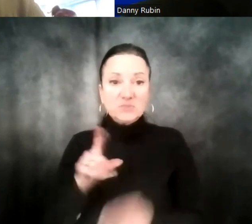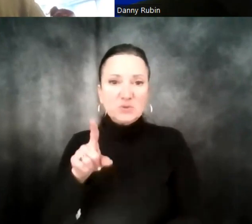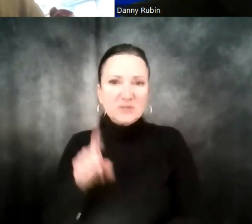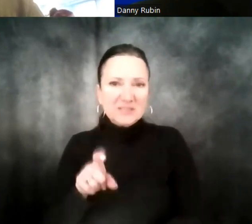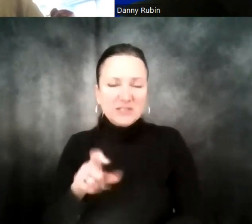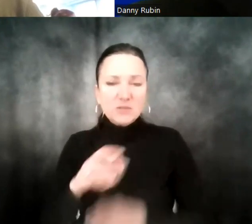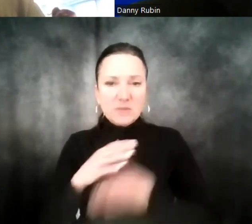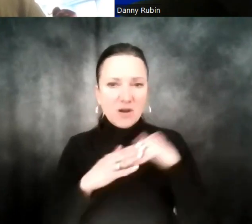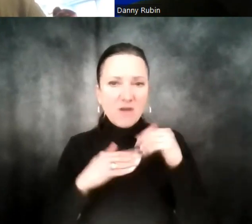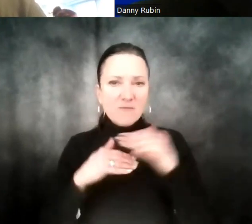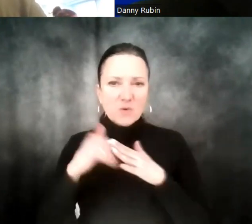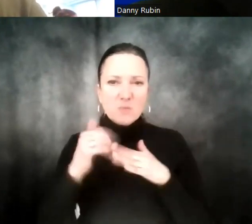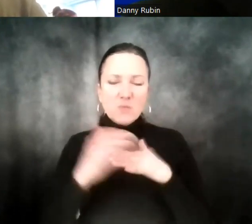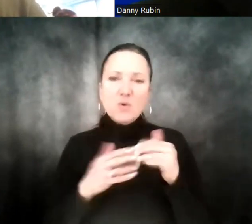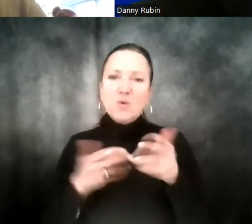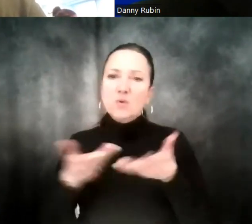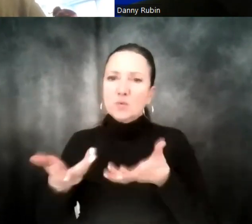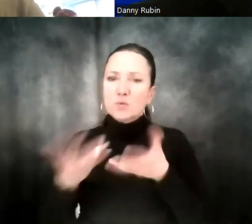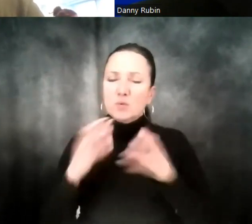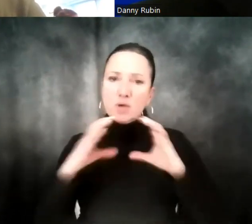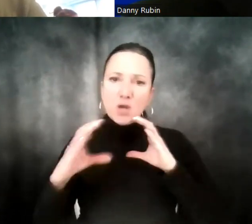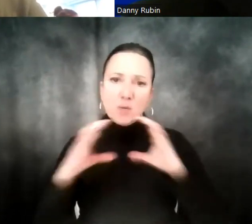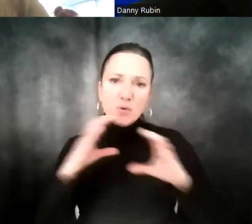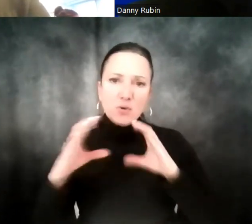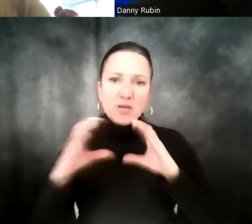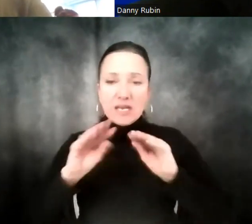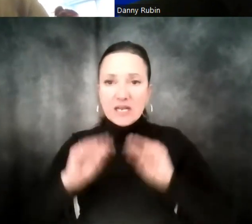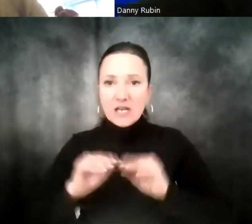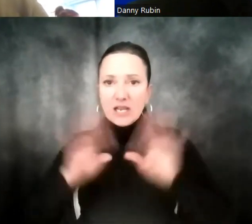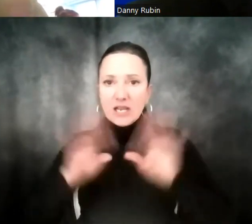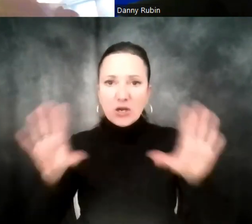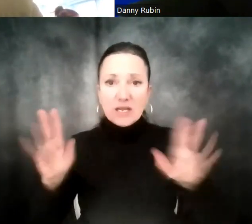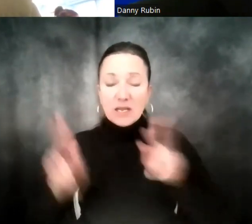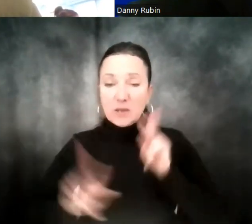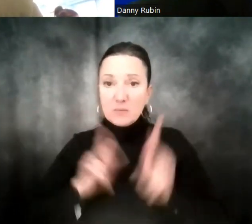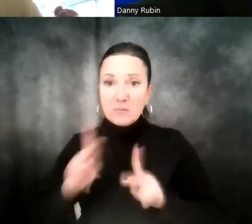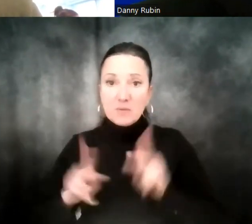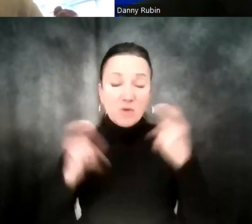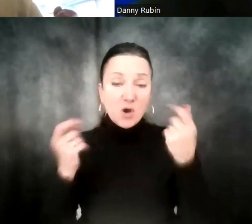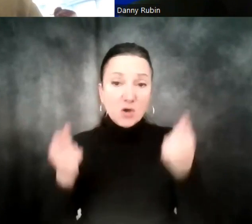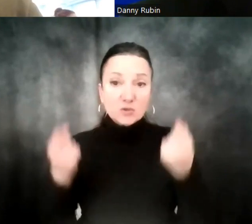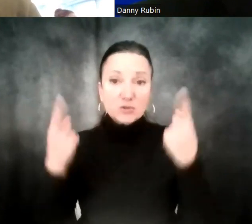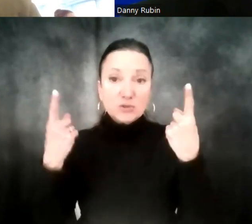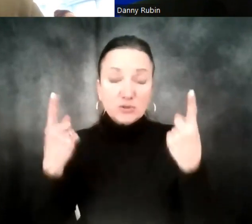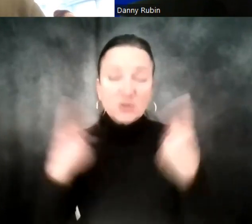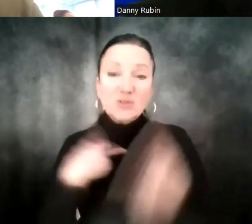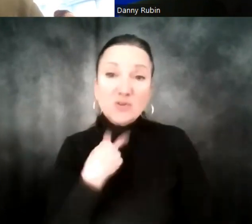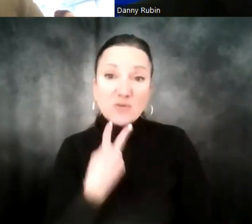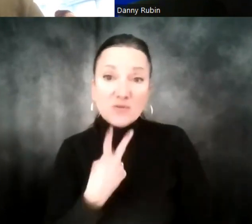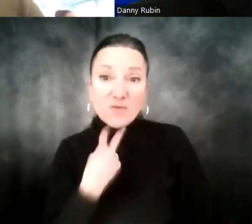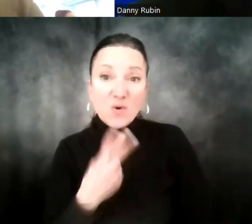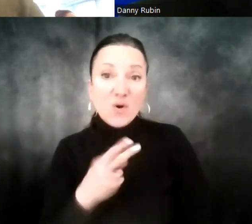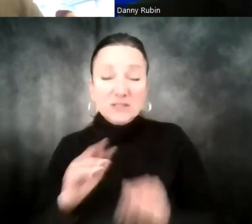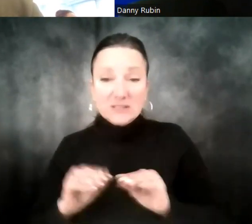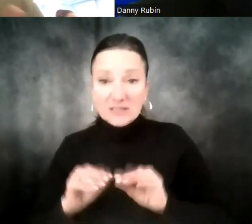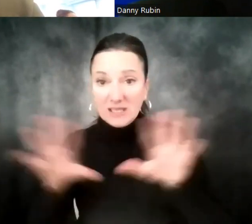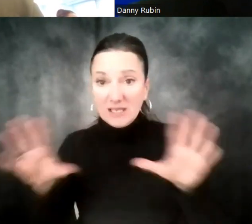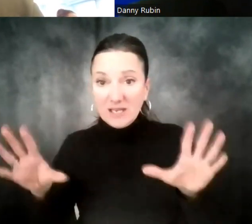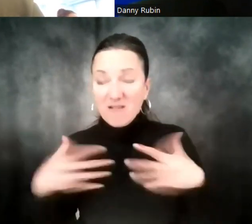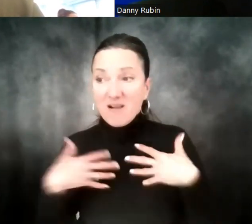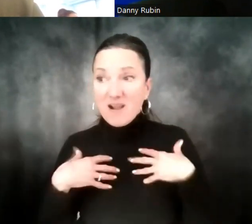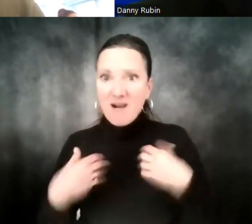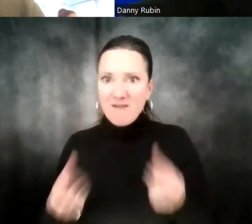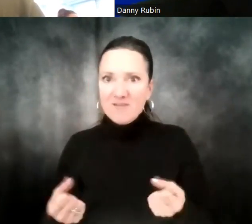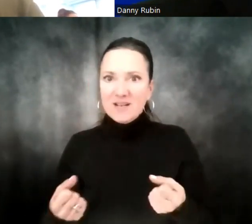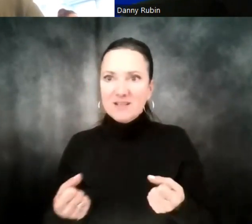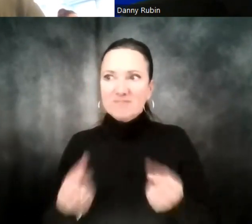comfortable speaking, making yourself understood, being able to articulate well, and feeling confident in being able to, let's say, tell a